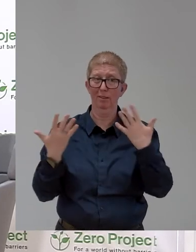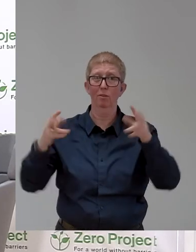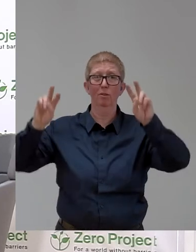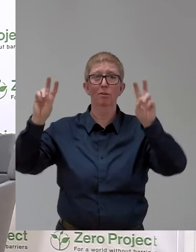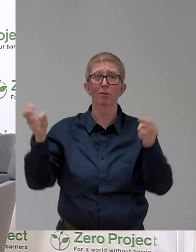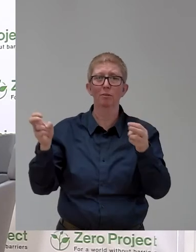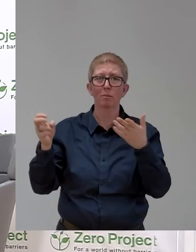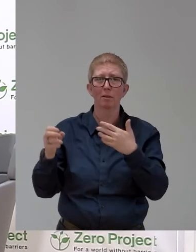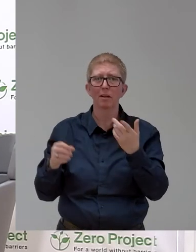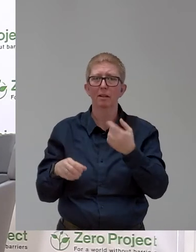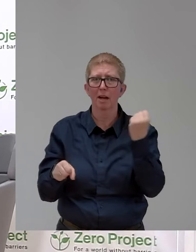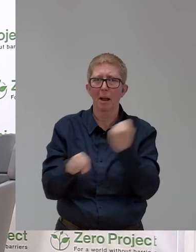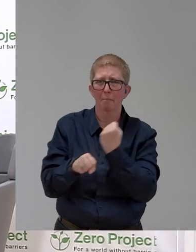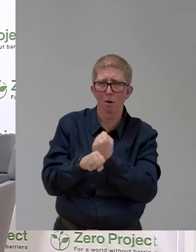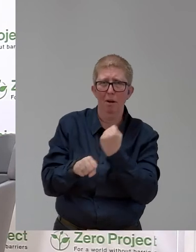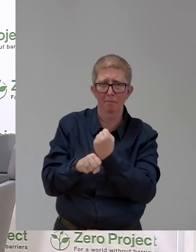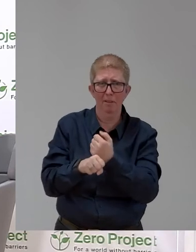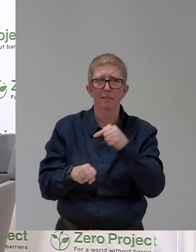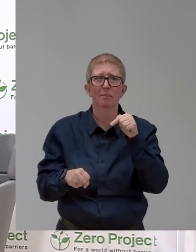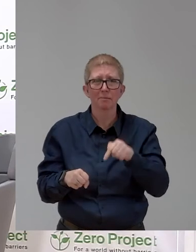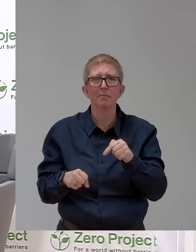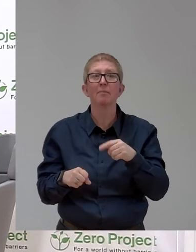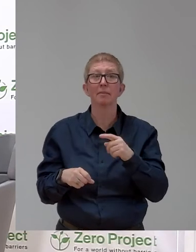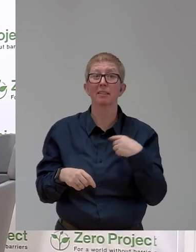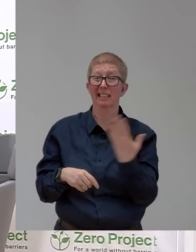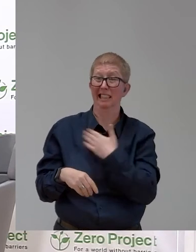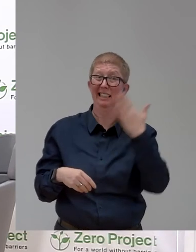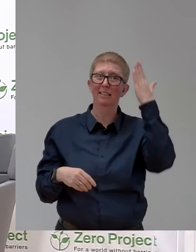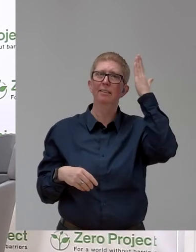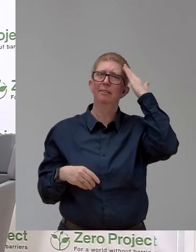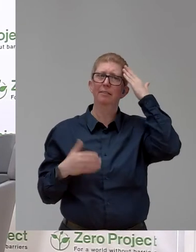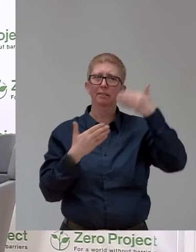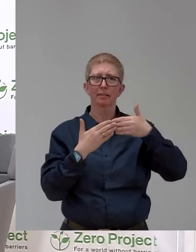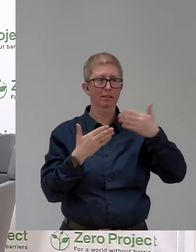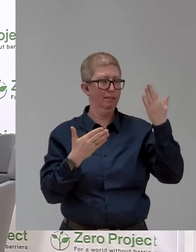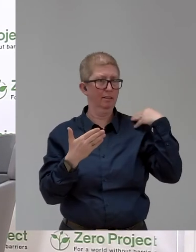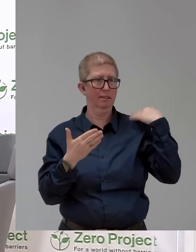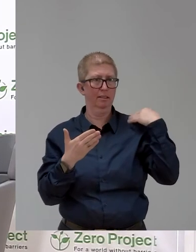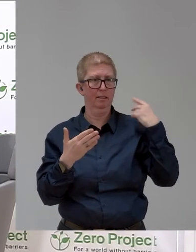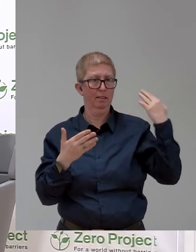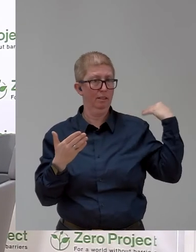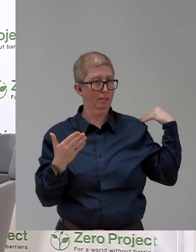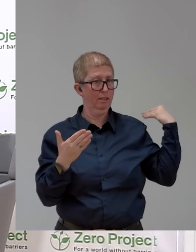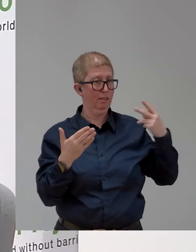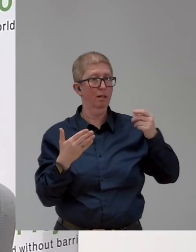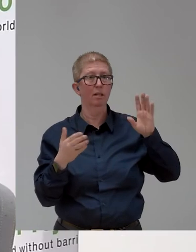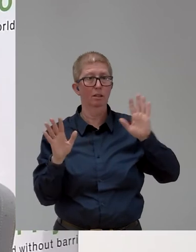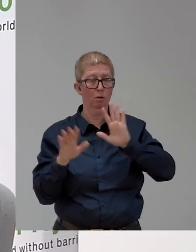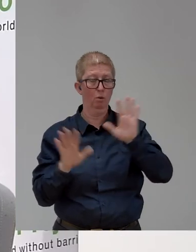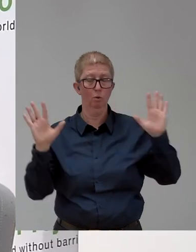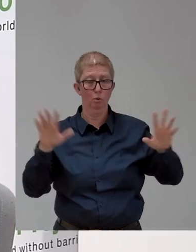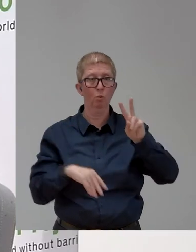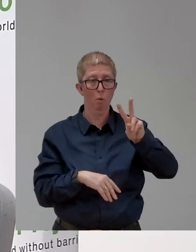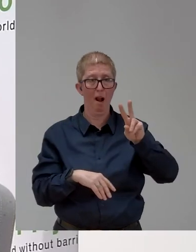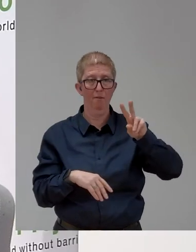people with disabilities in the past 12 months have been, had difficulties in making of